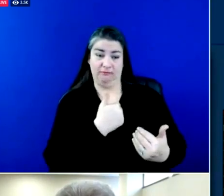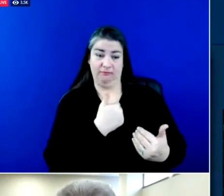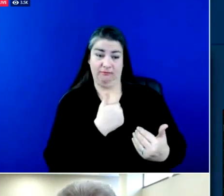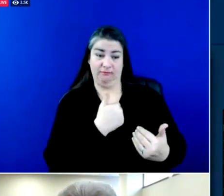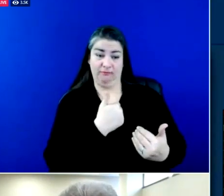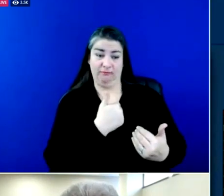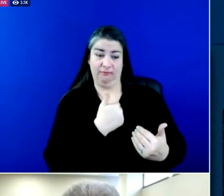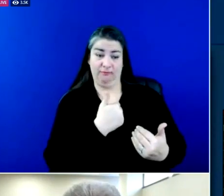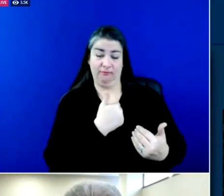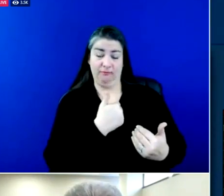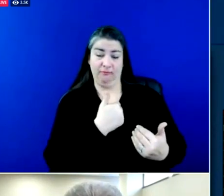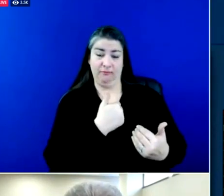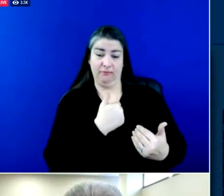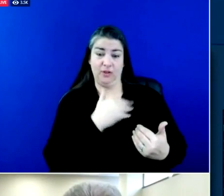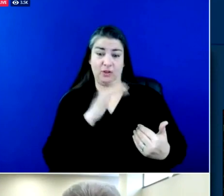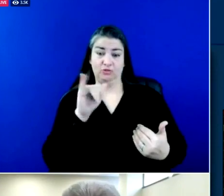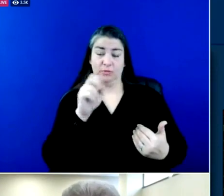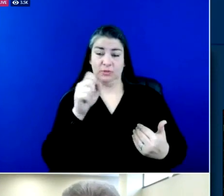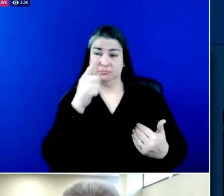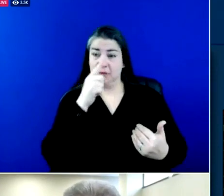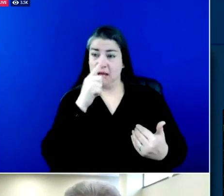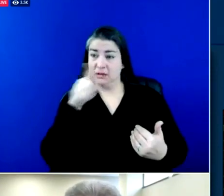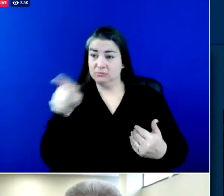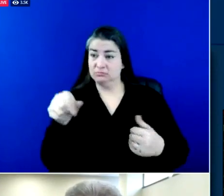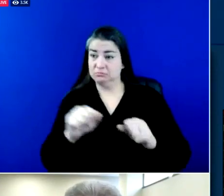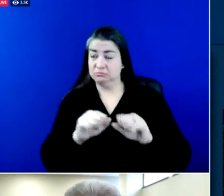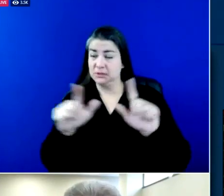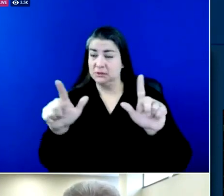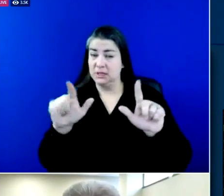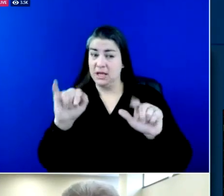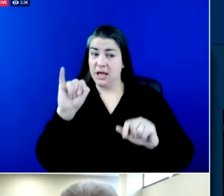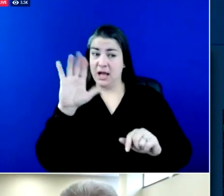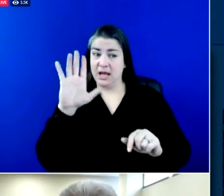James if you could pull up the ice slide please.